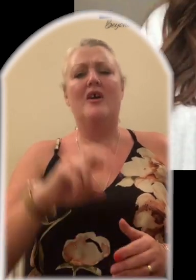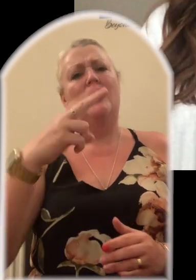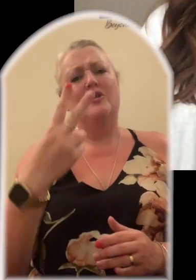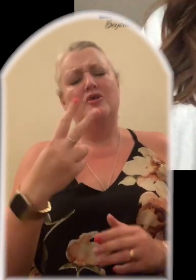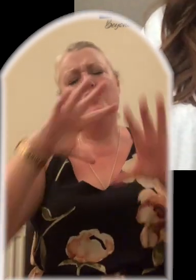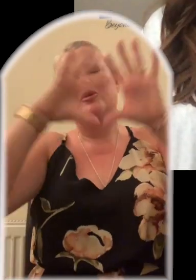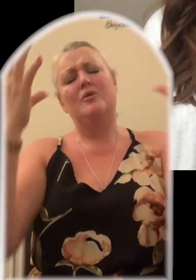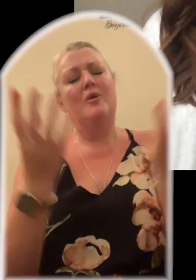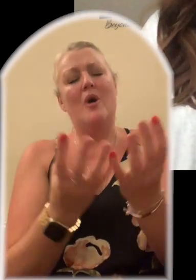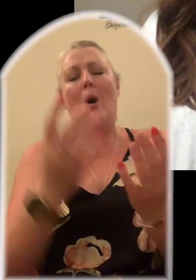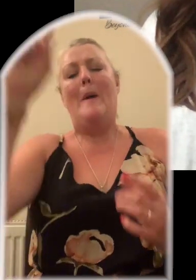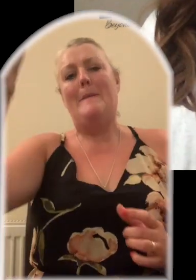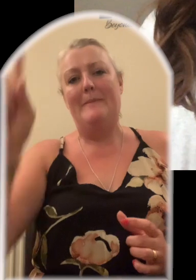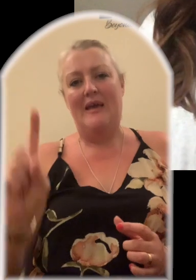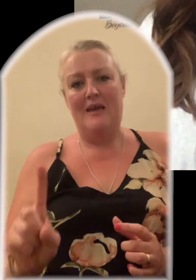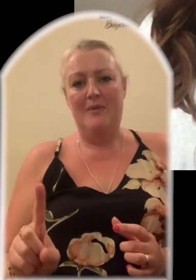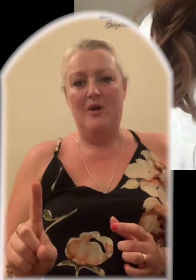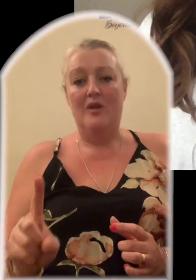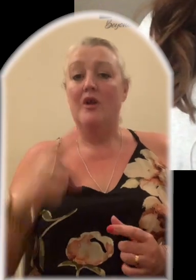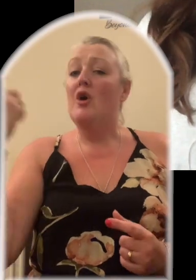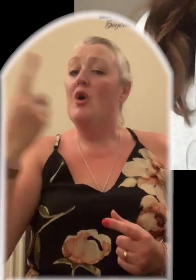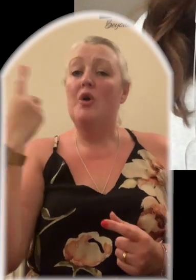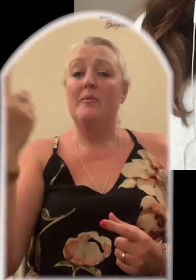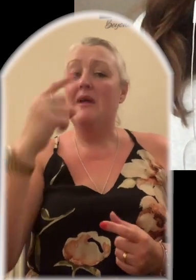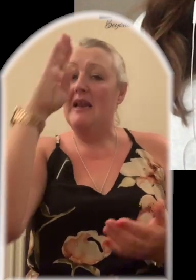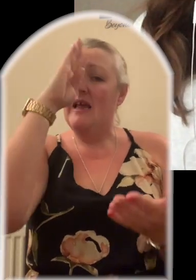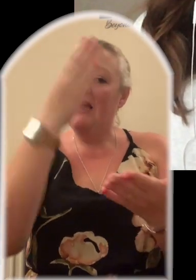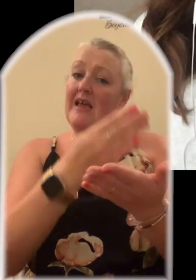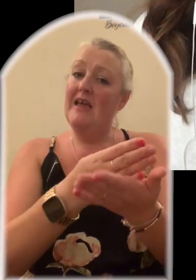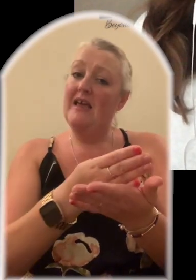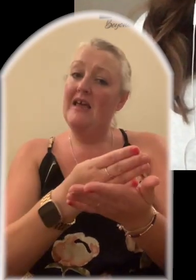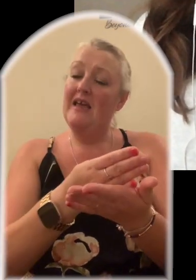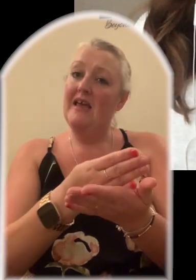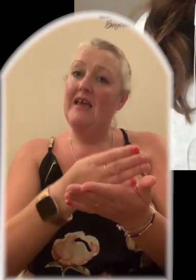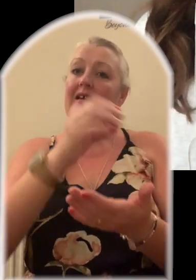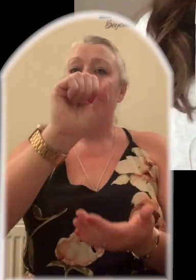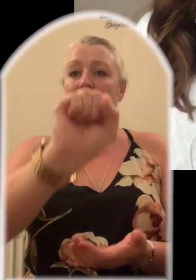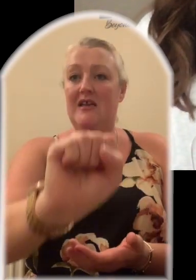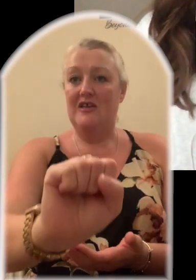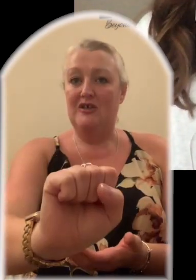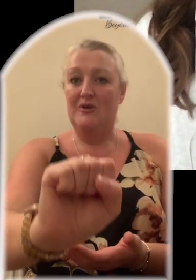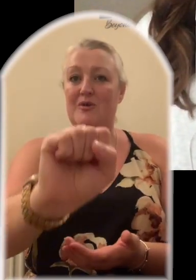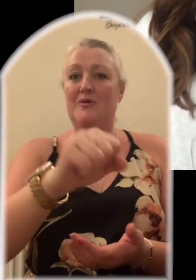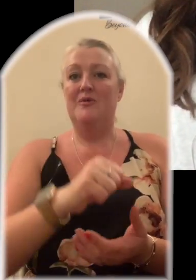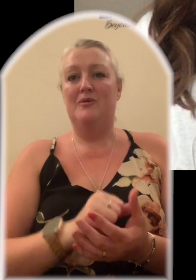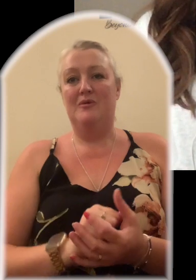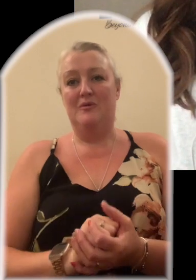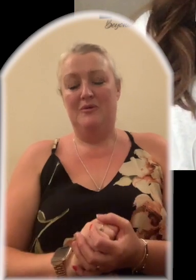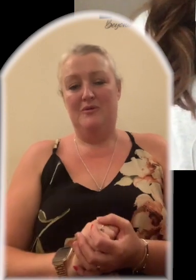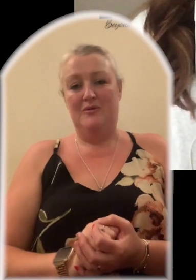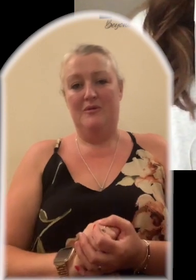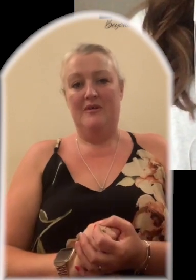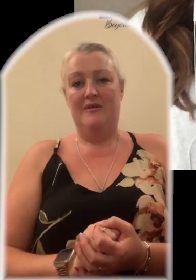To all people who believe in you